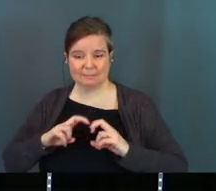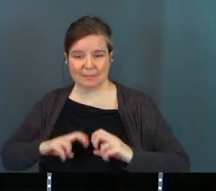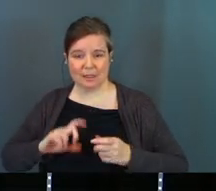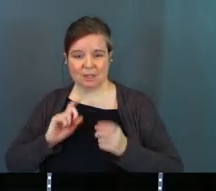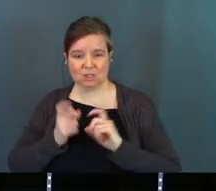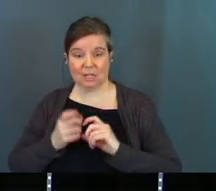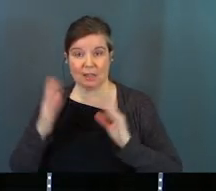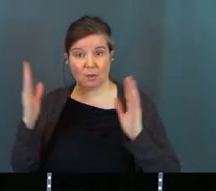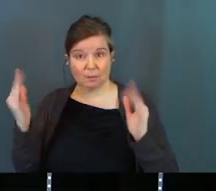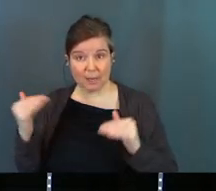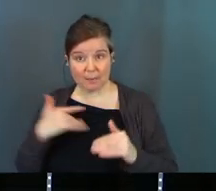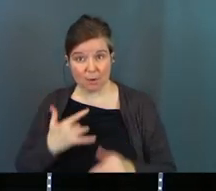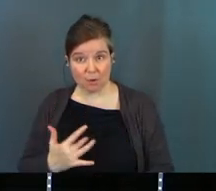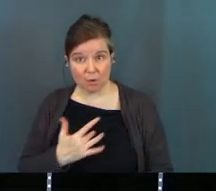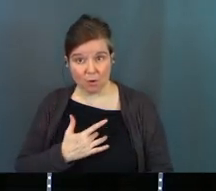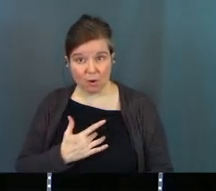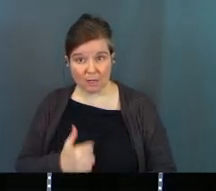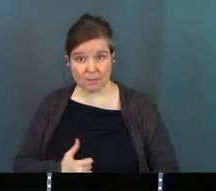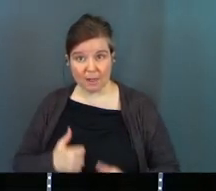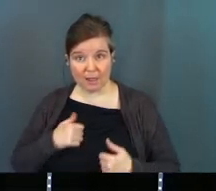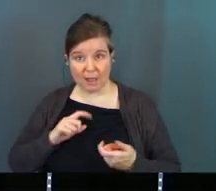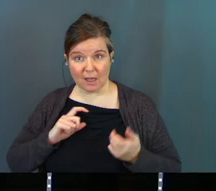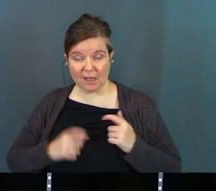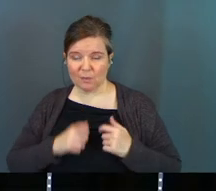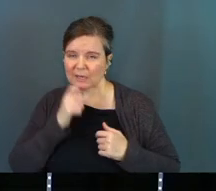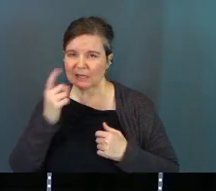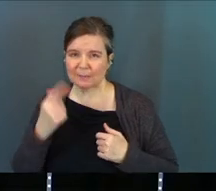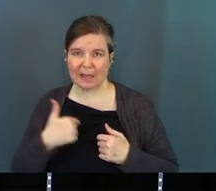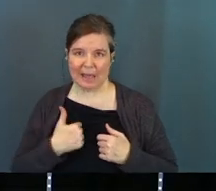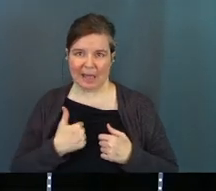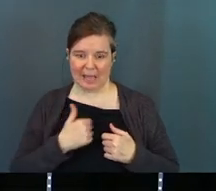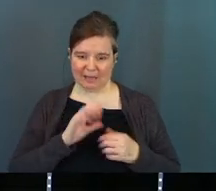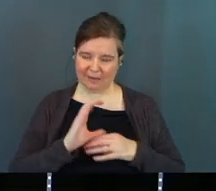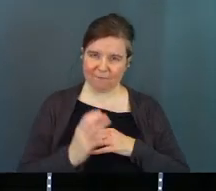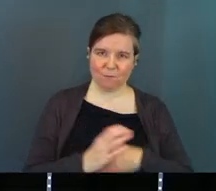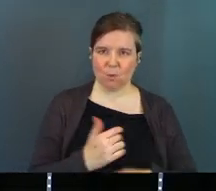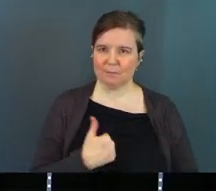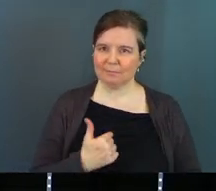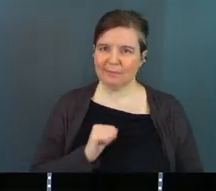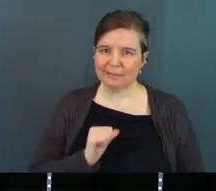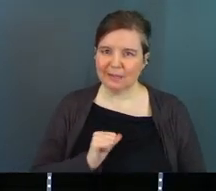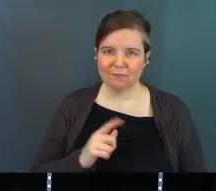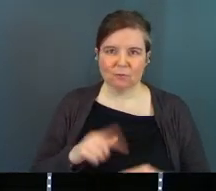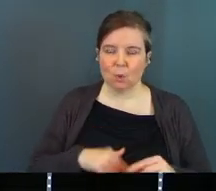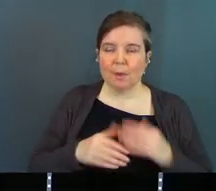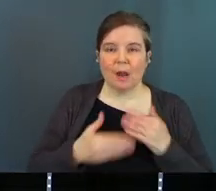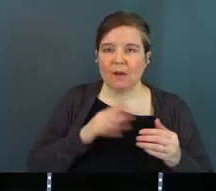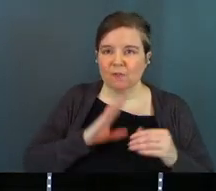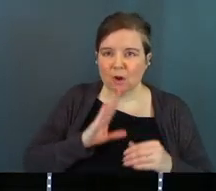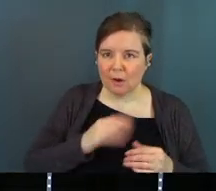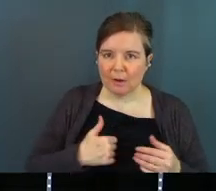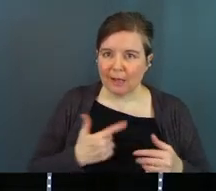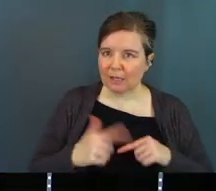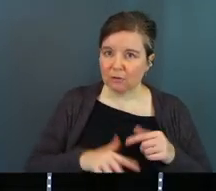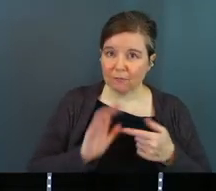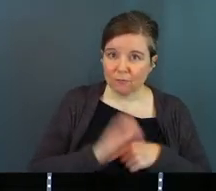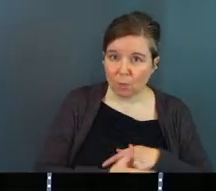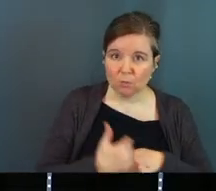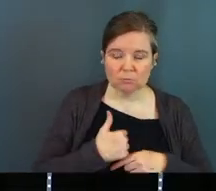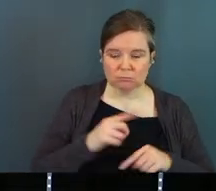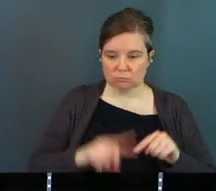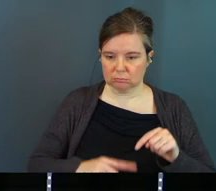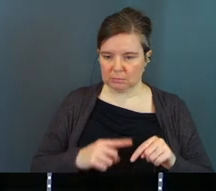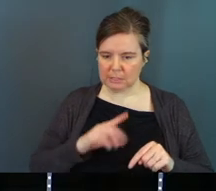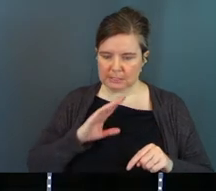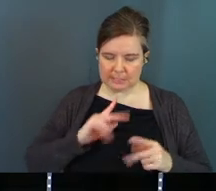change that I was expecting in my heart and in my life was not something that I could bring about myself, no matter how frustrated I got, no matter how